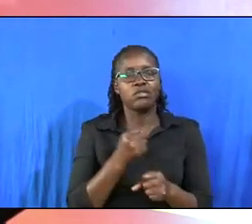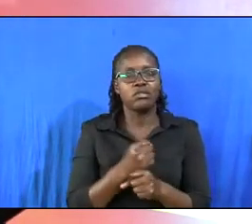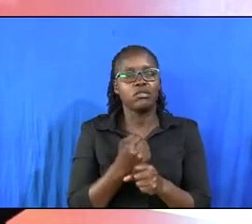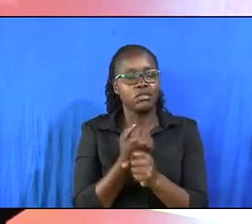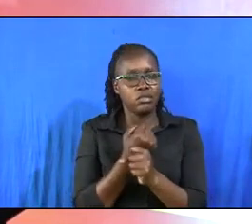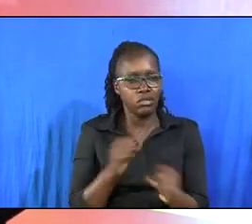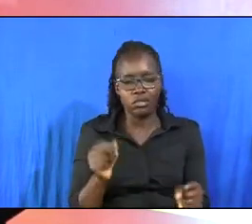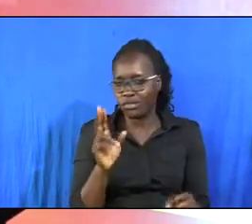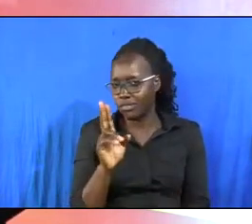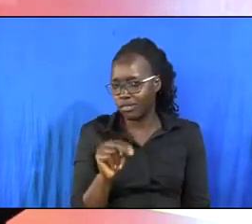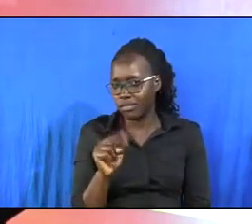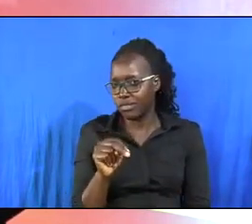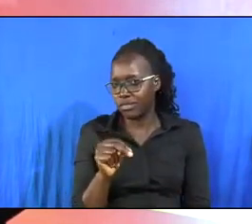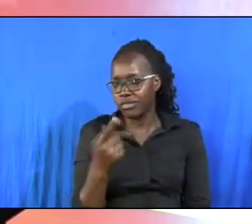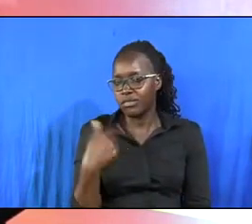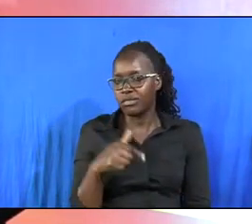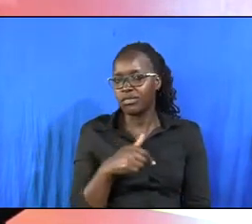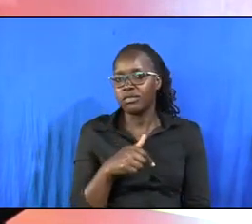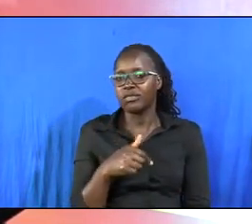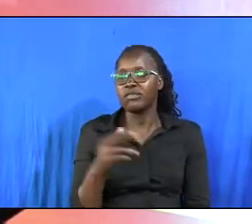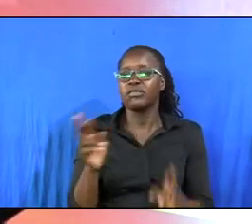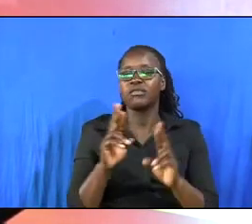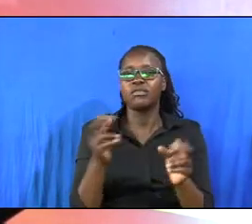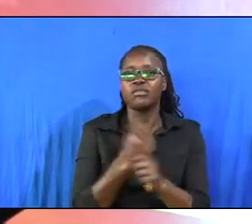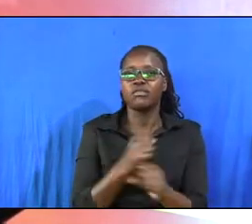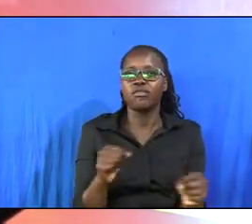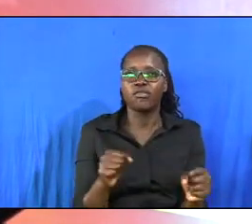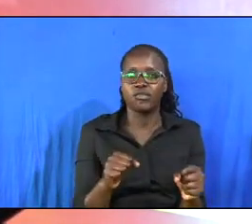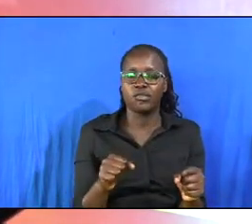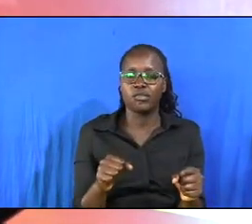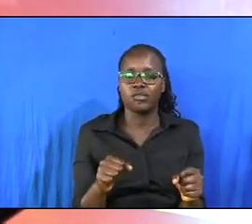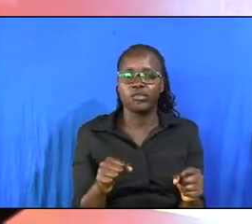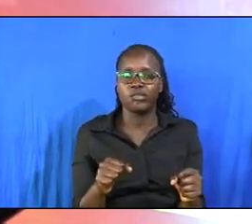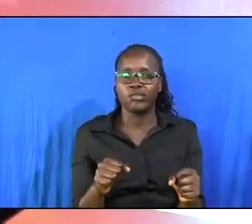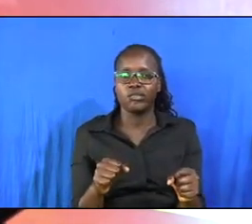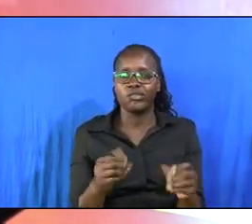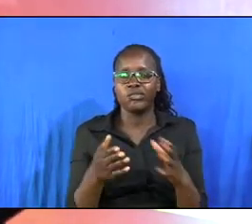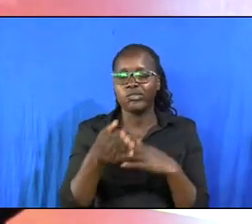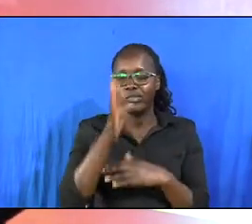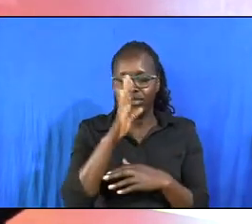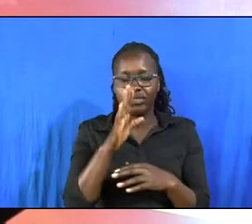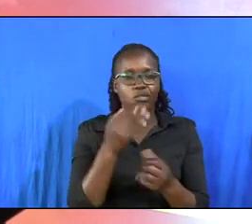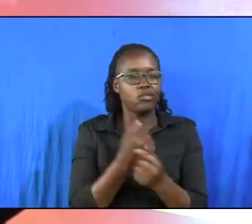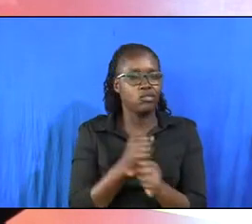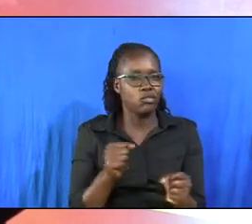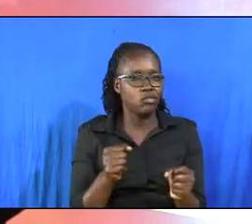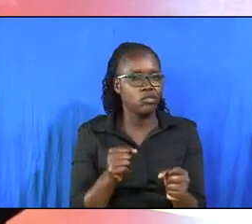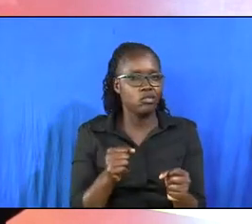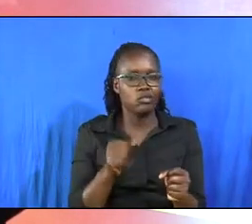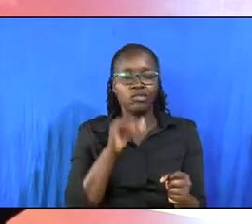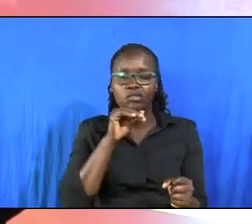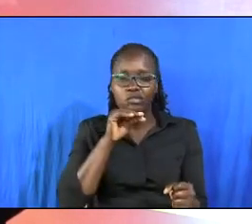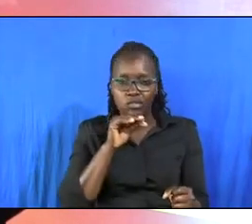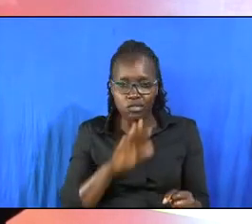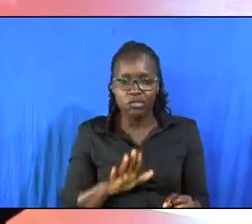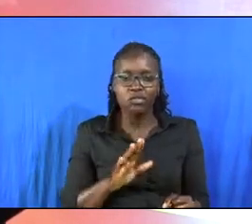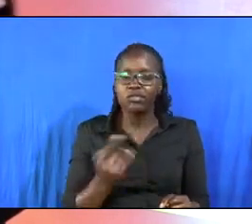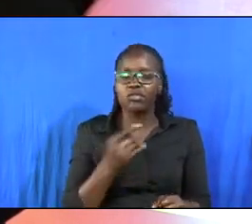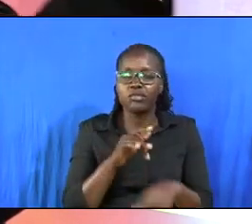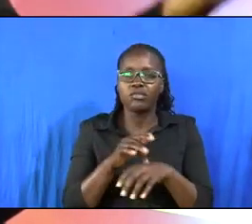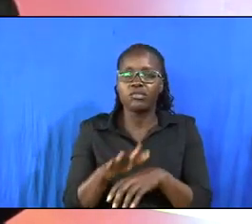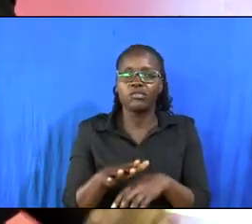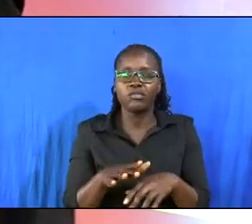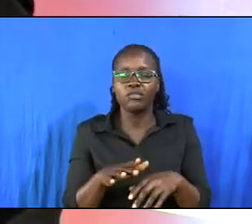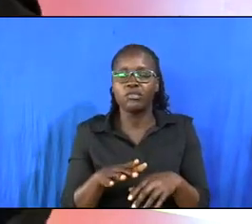get saved, nor, we are already saved. God had sent his own son way back,